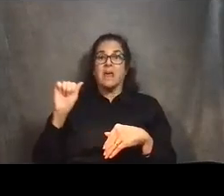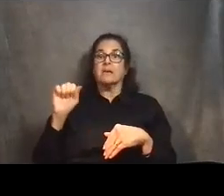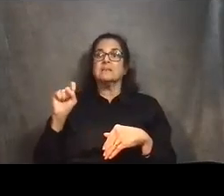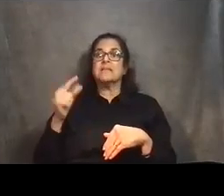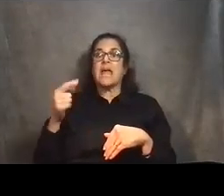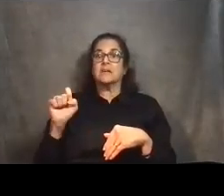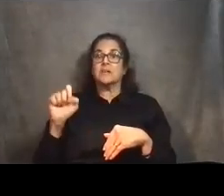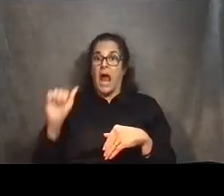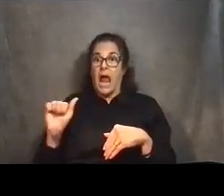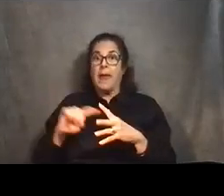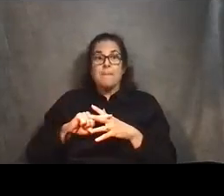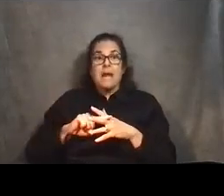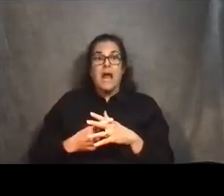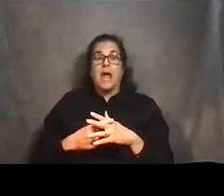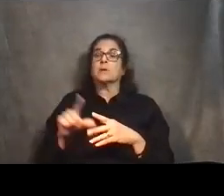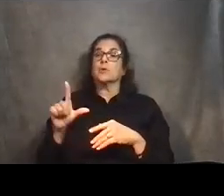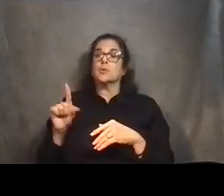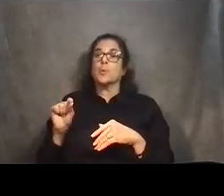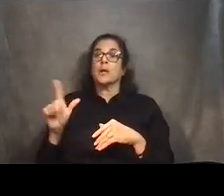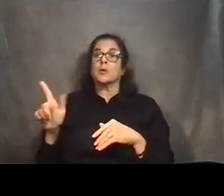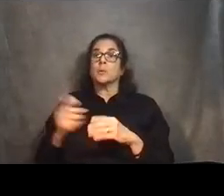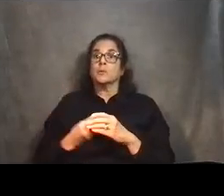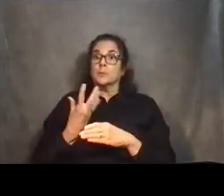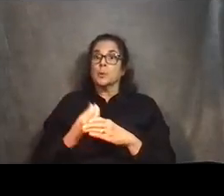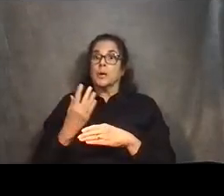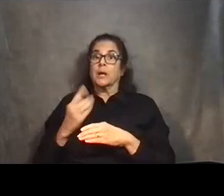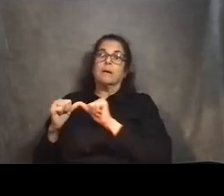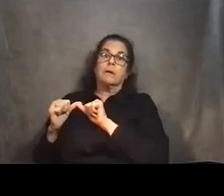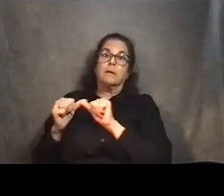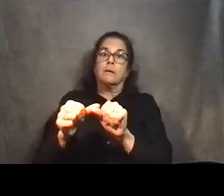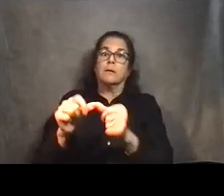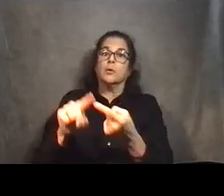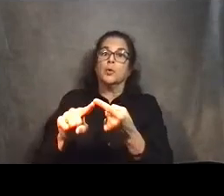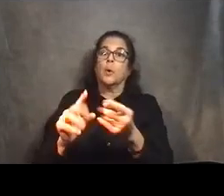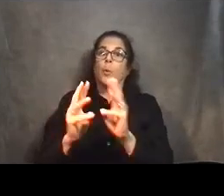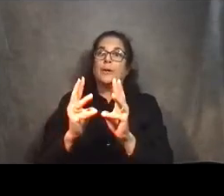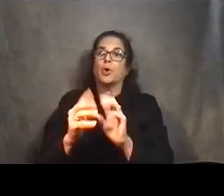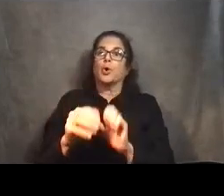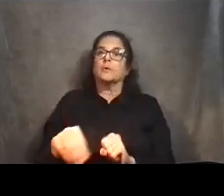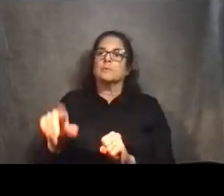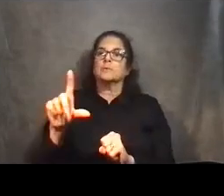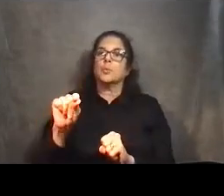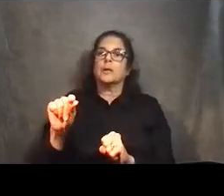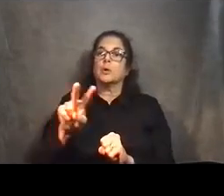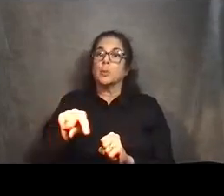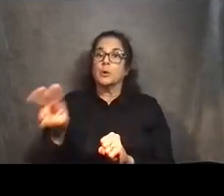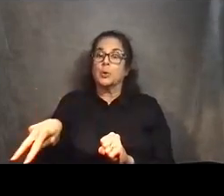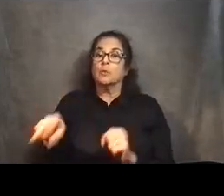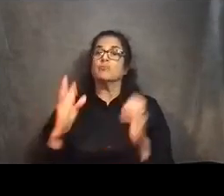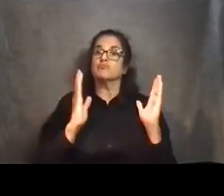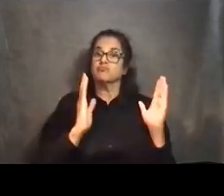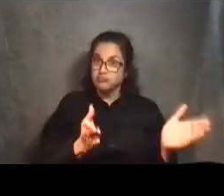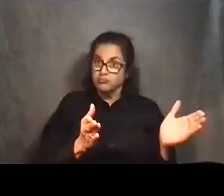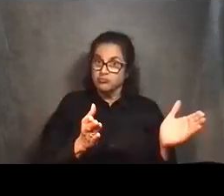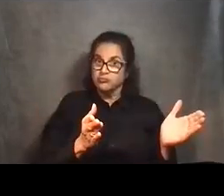and will continue until winter 2022. At that time, Stage B will begin and will